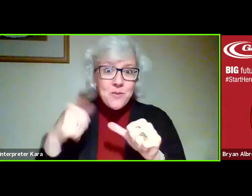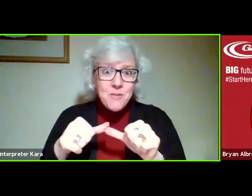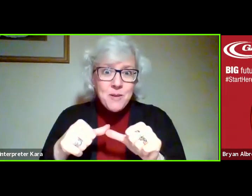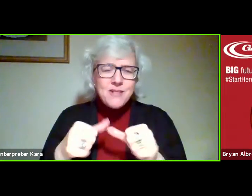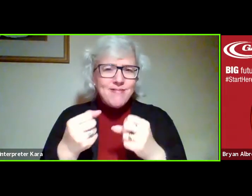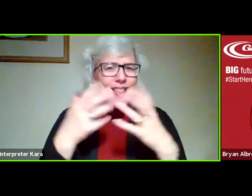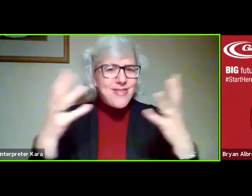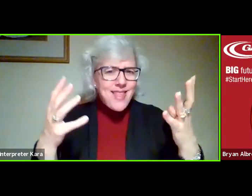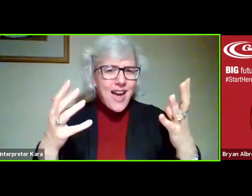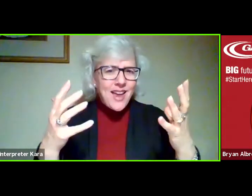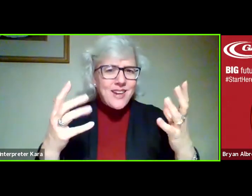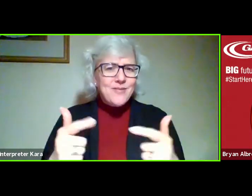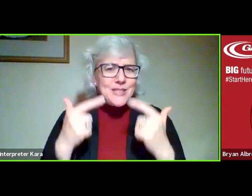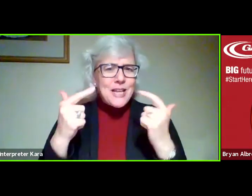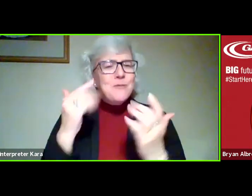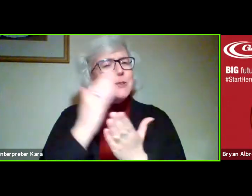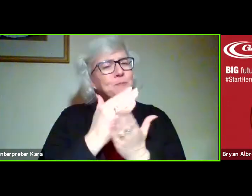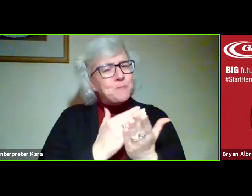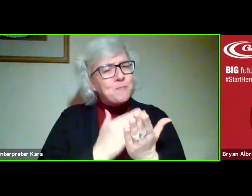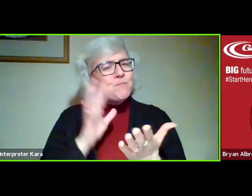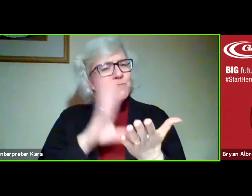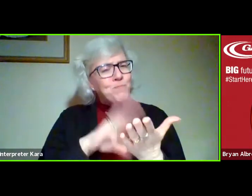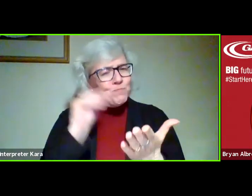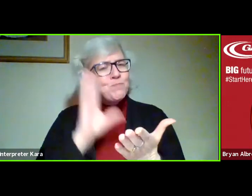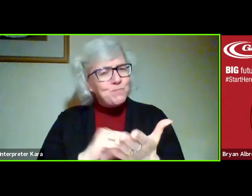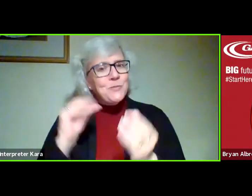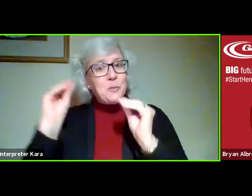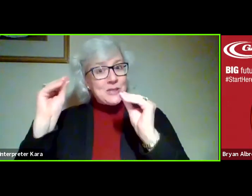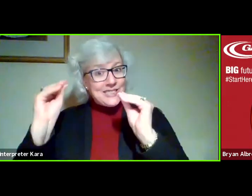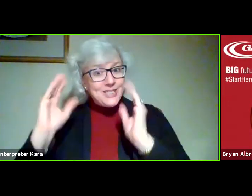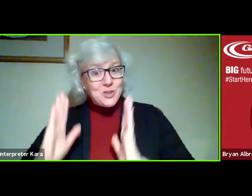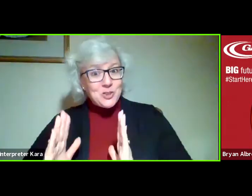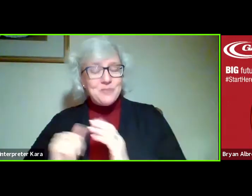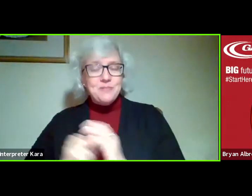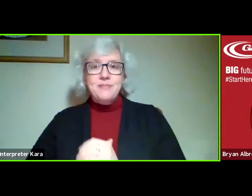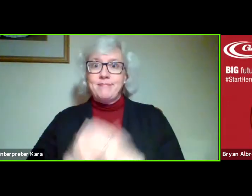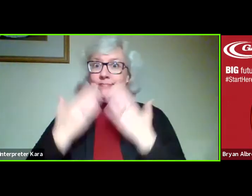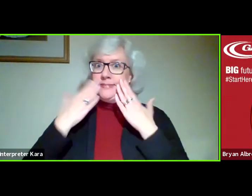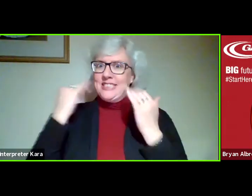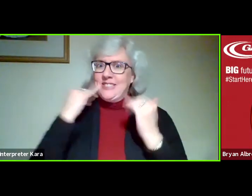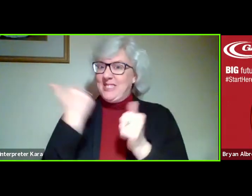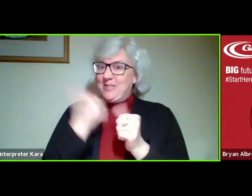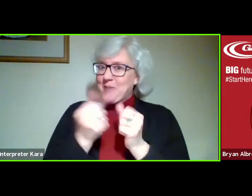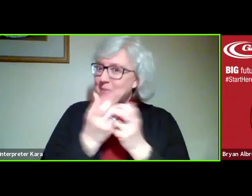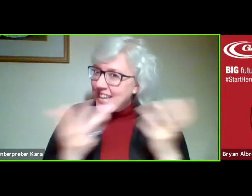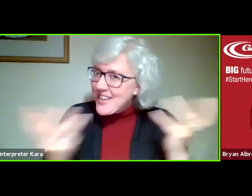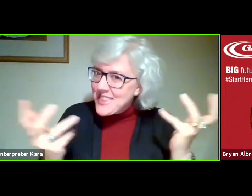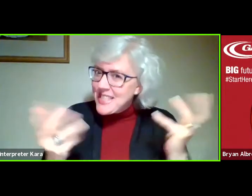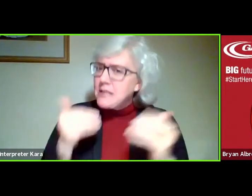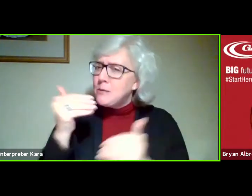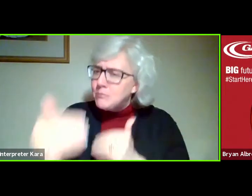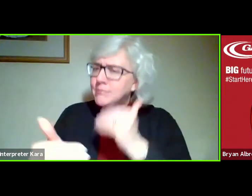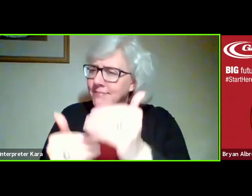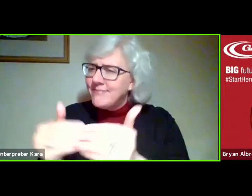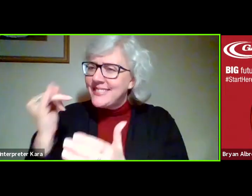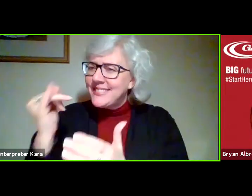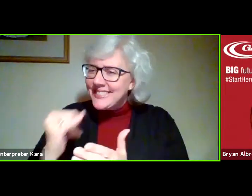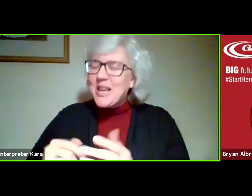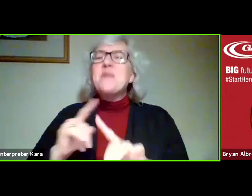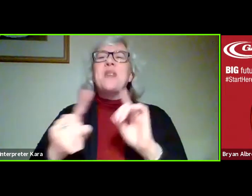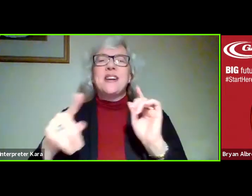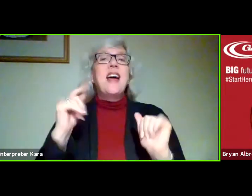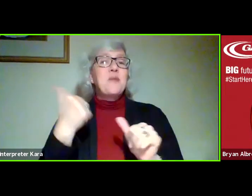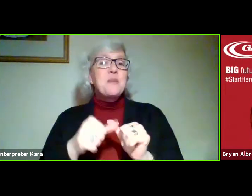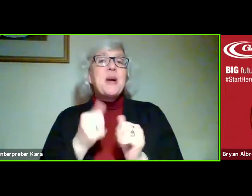lot of the life lessons that I learned when I was a teacher. I don't know if I remember all of the steps of the design process, but I do